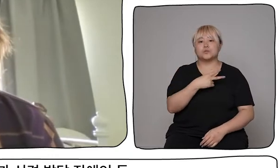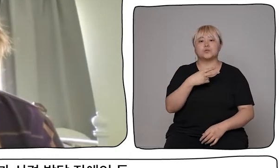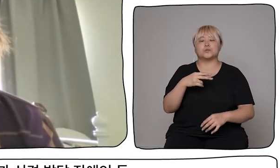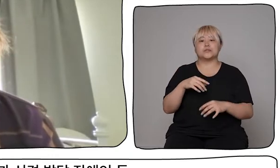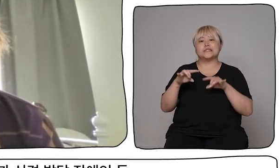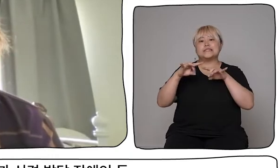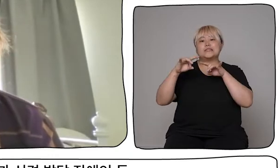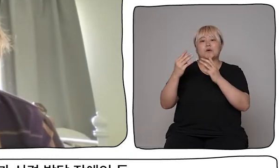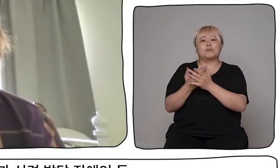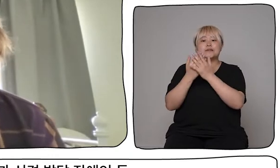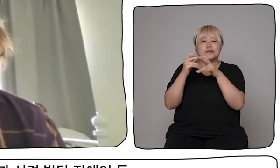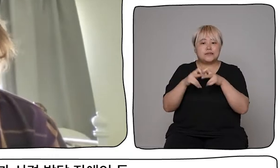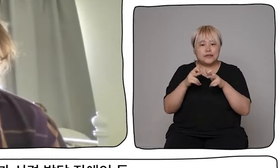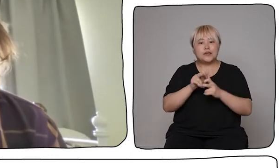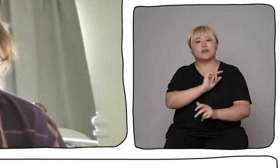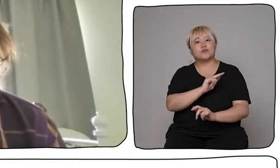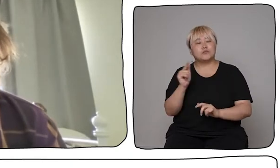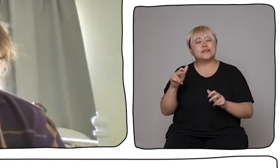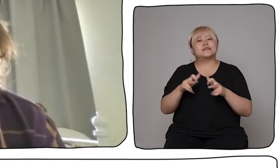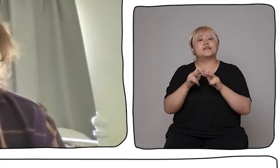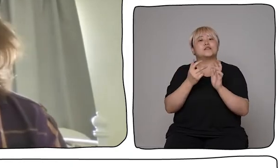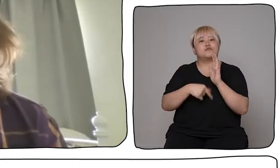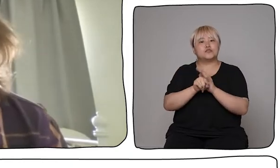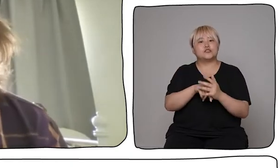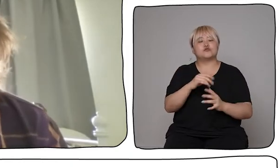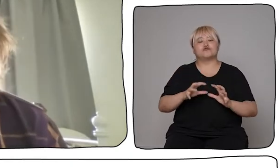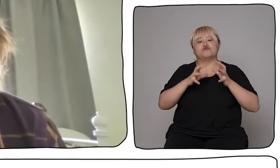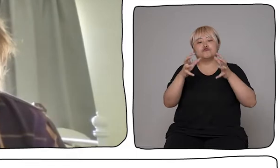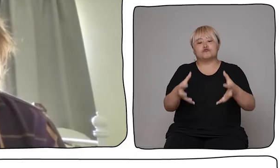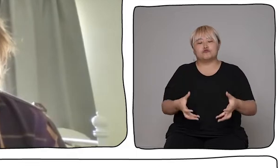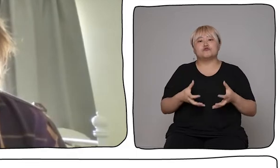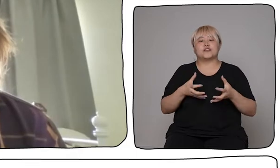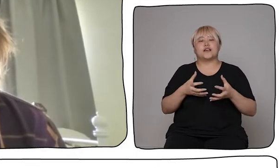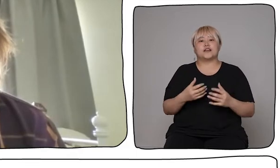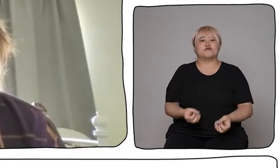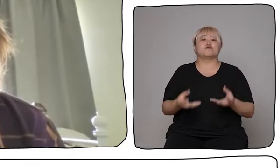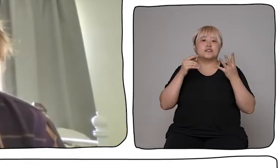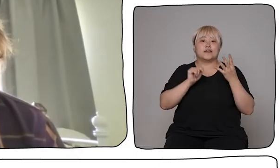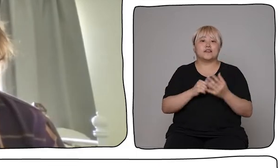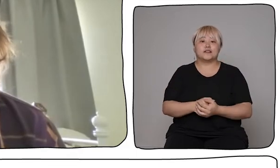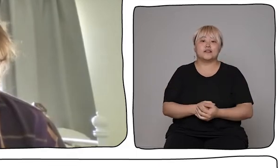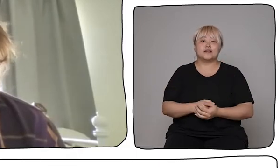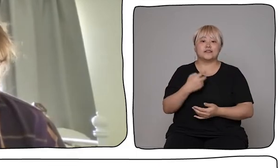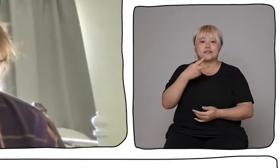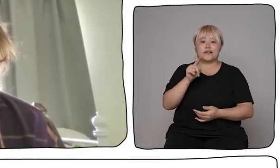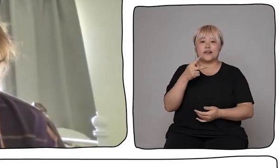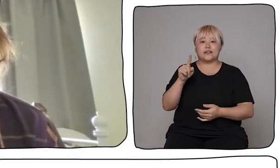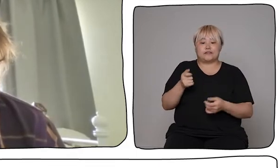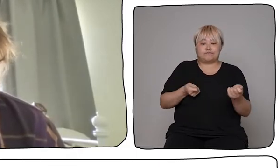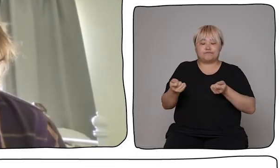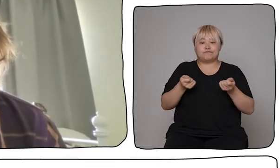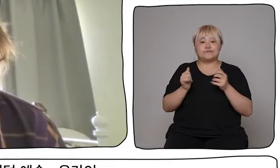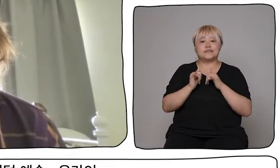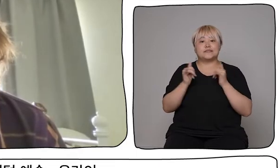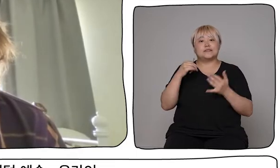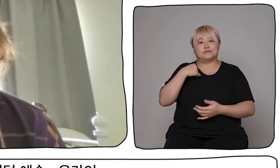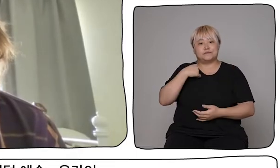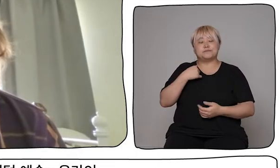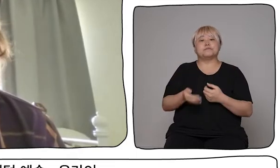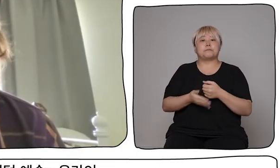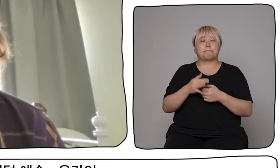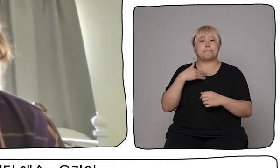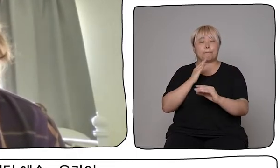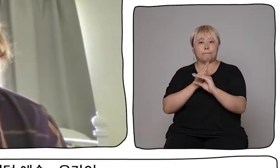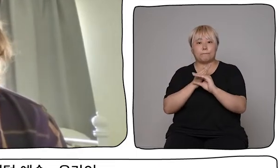neurodivergent artists. My focus when I'm producing for the organisation tends to be on projects that